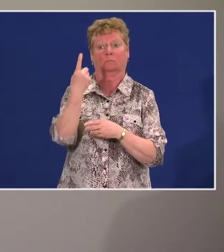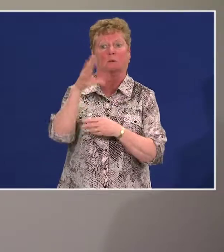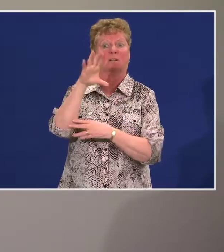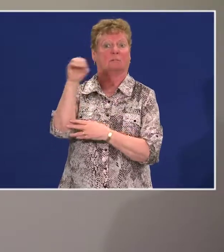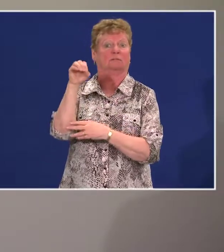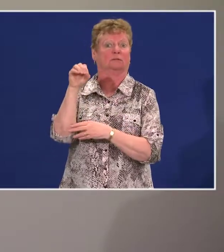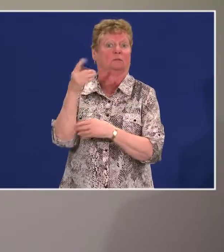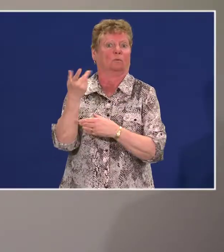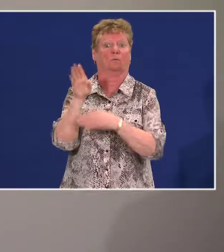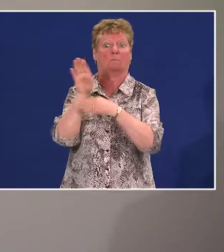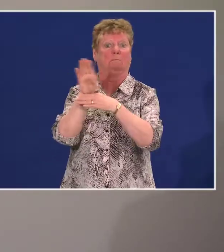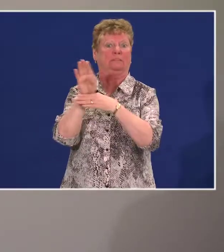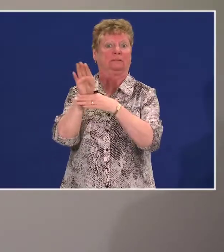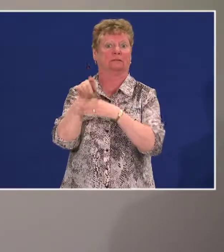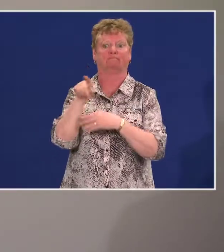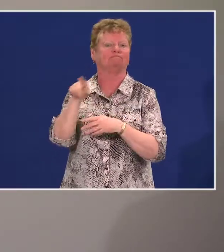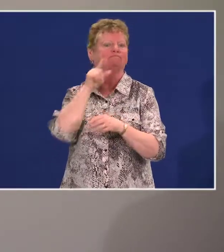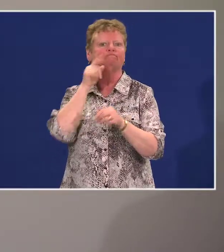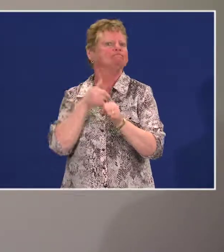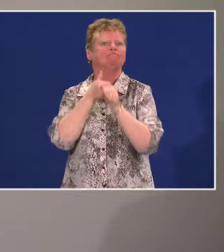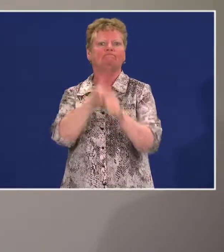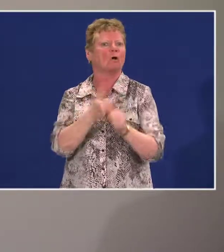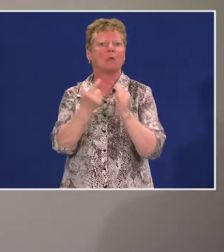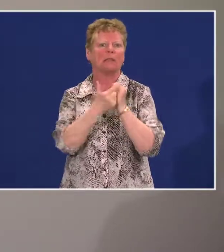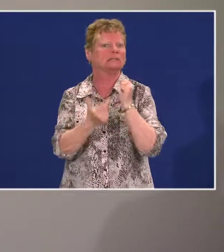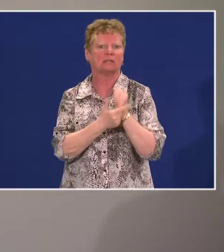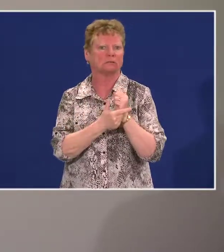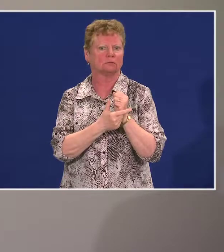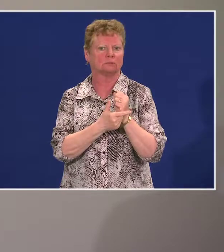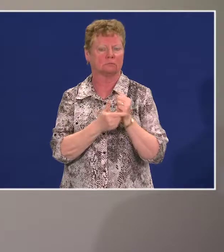has not complied with the legislation.